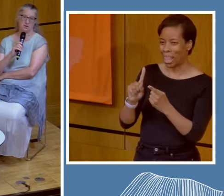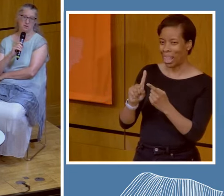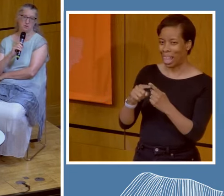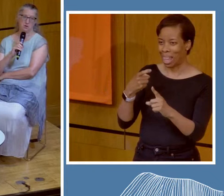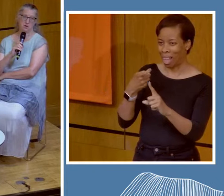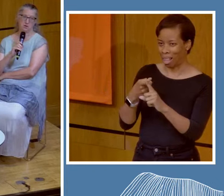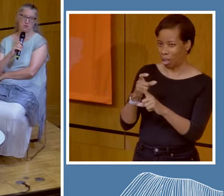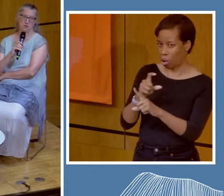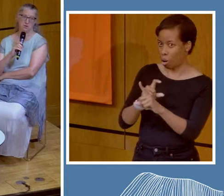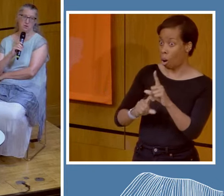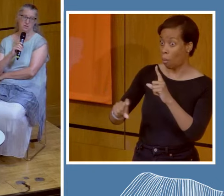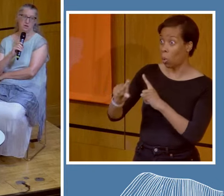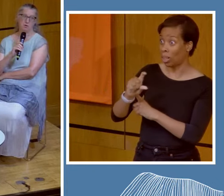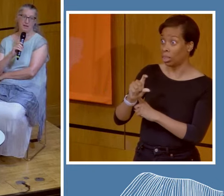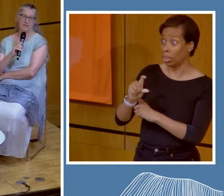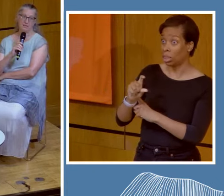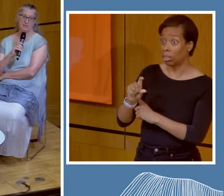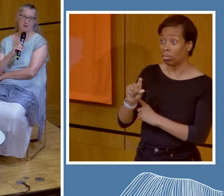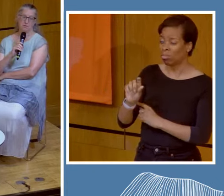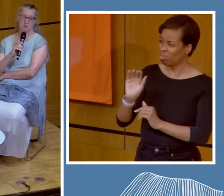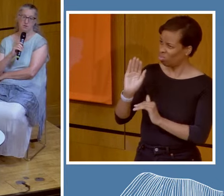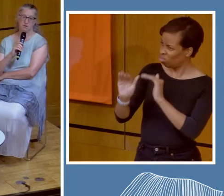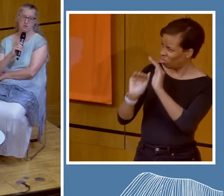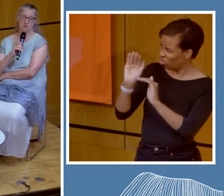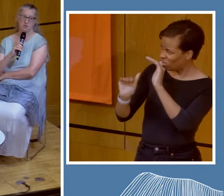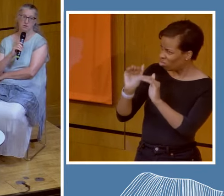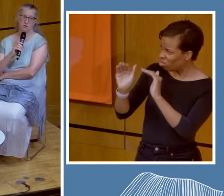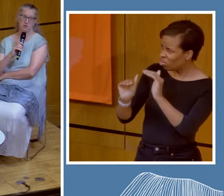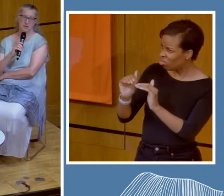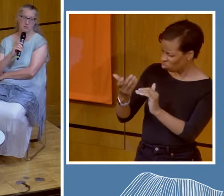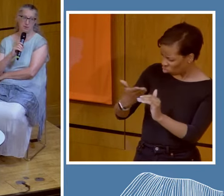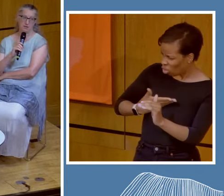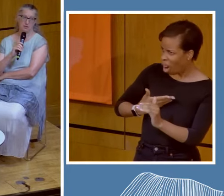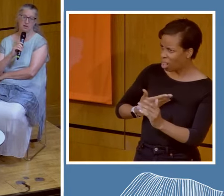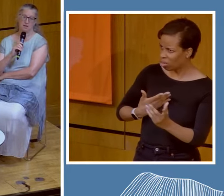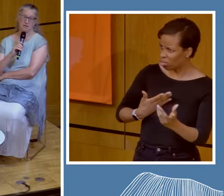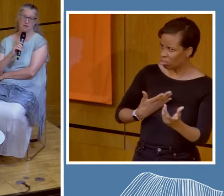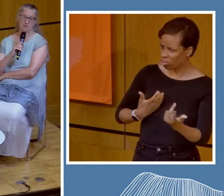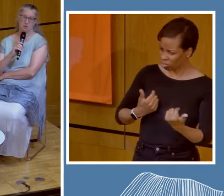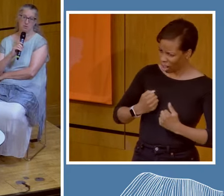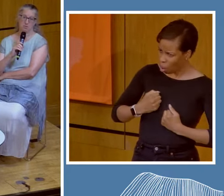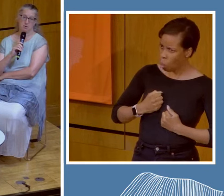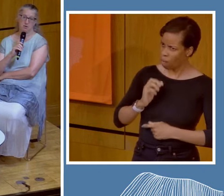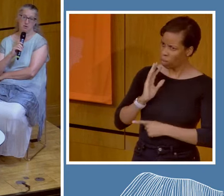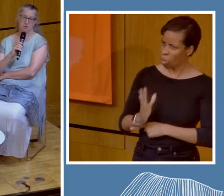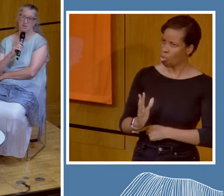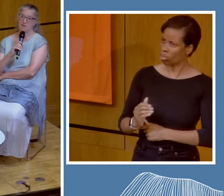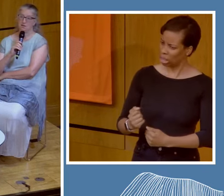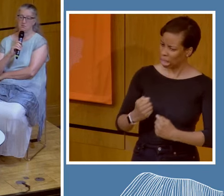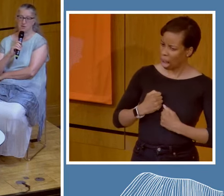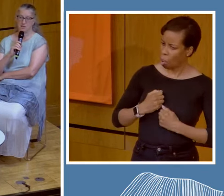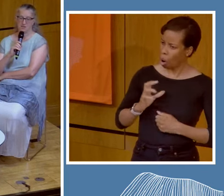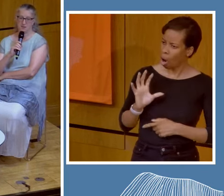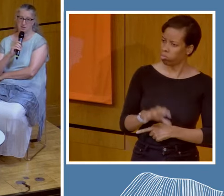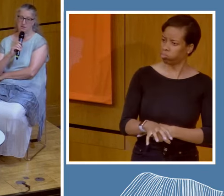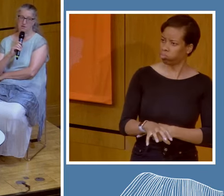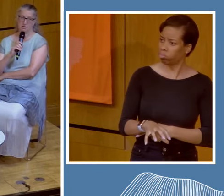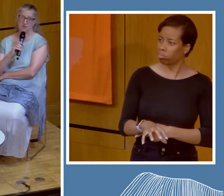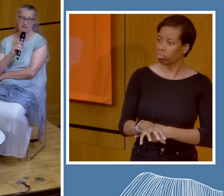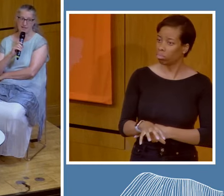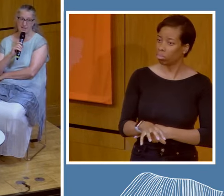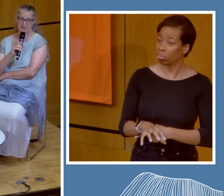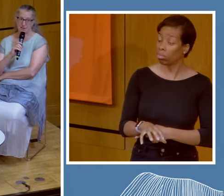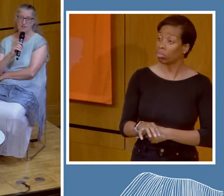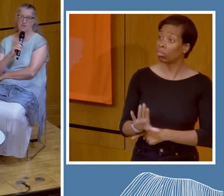forests. So the regional court has directed the government to let them back on the land and to make reparations. The government hasn't done